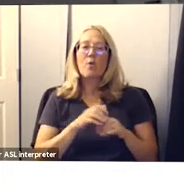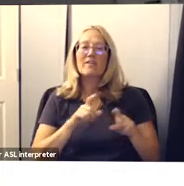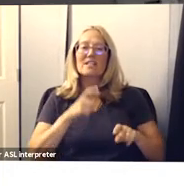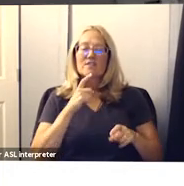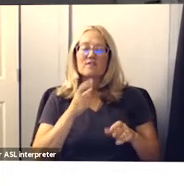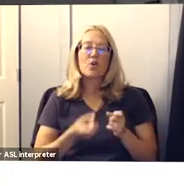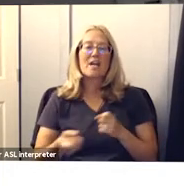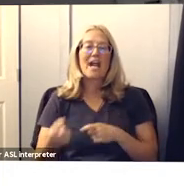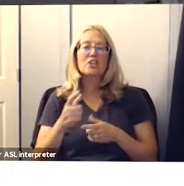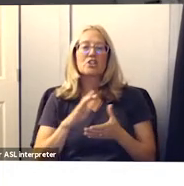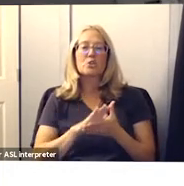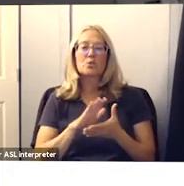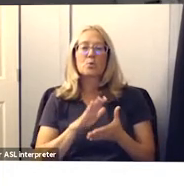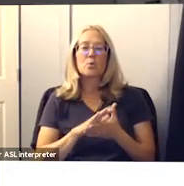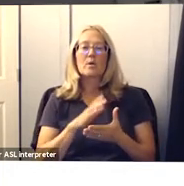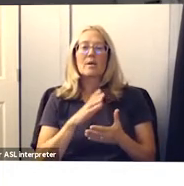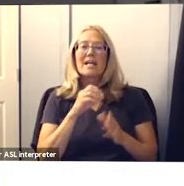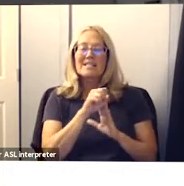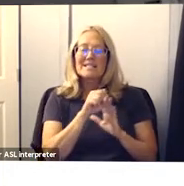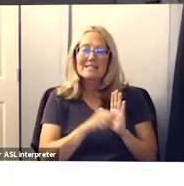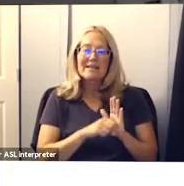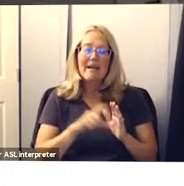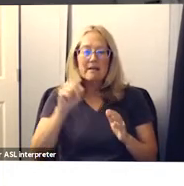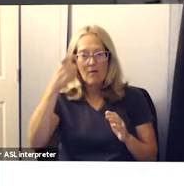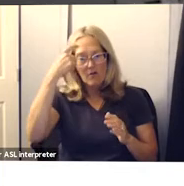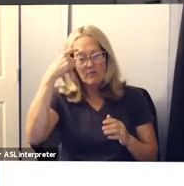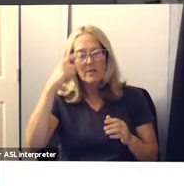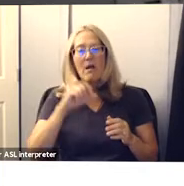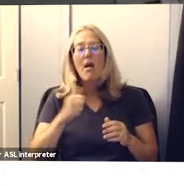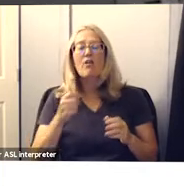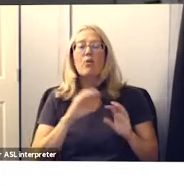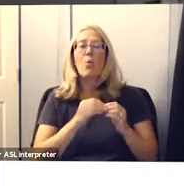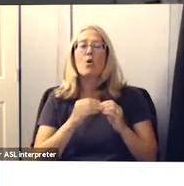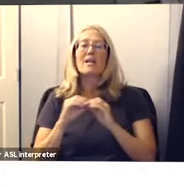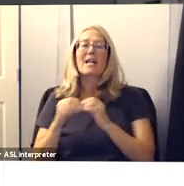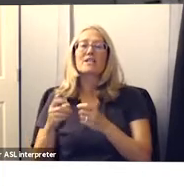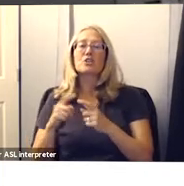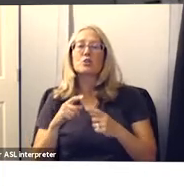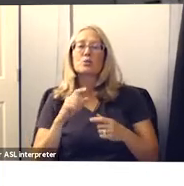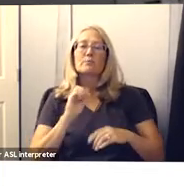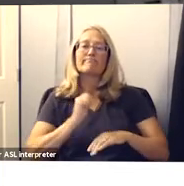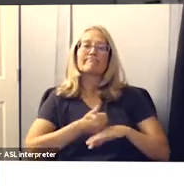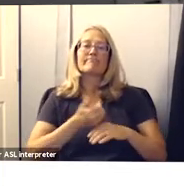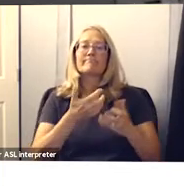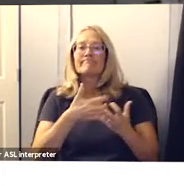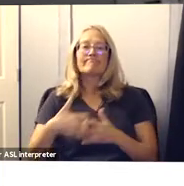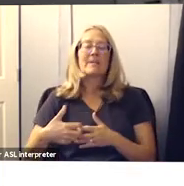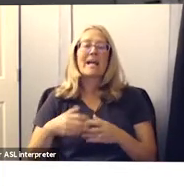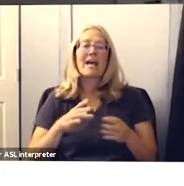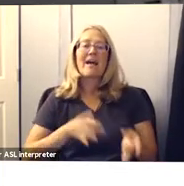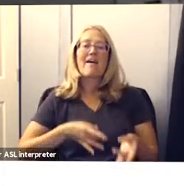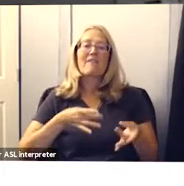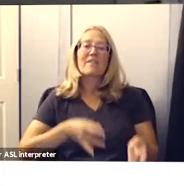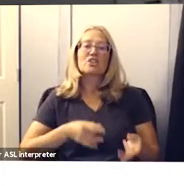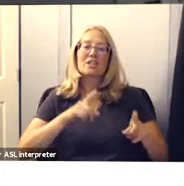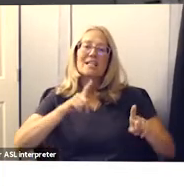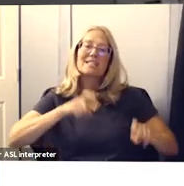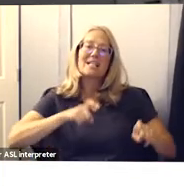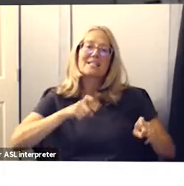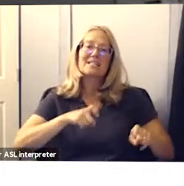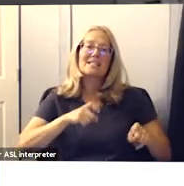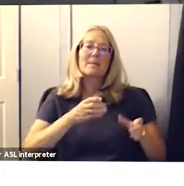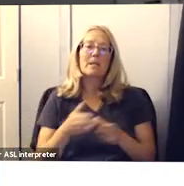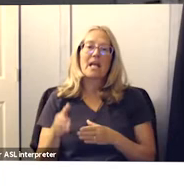with the state government and other organizations to create the most efficient and effective plan for testing our students and staff